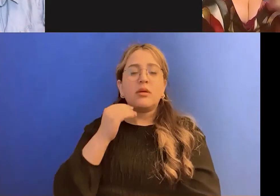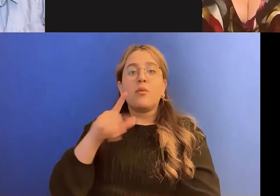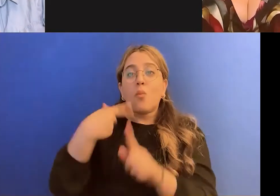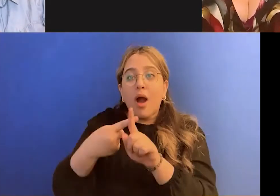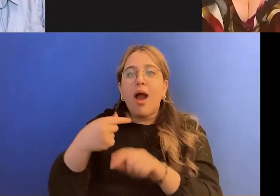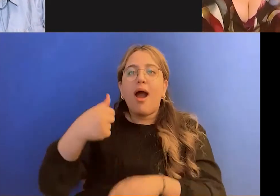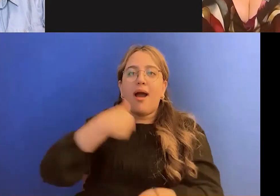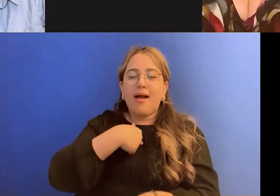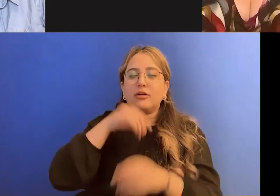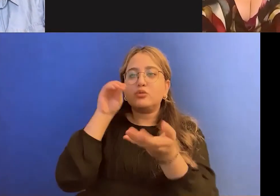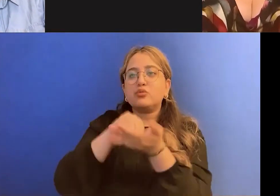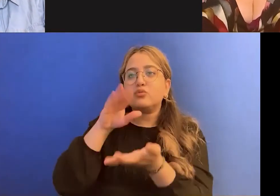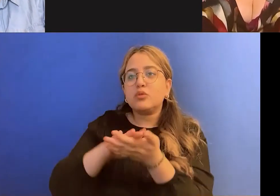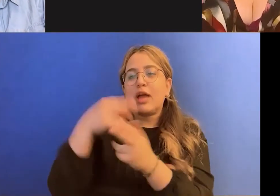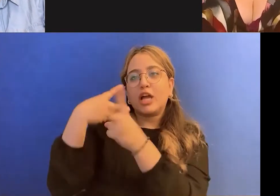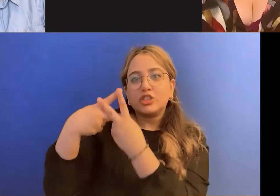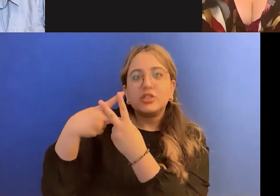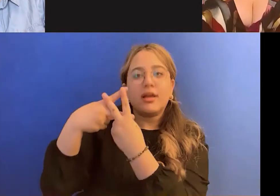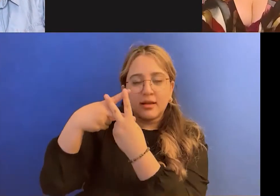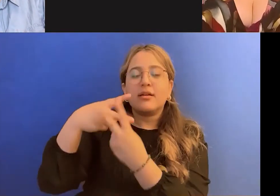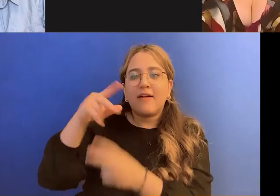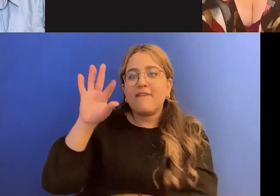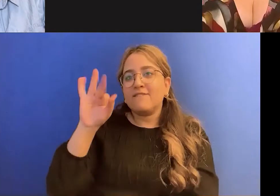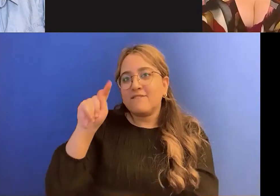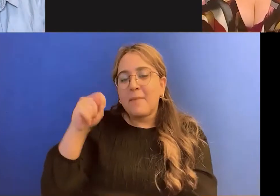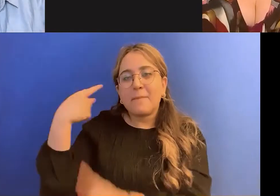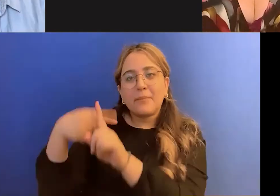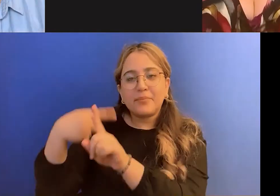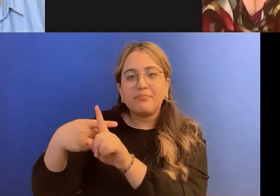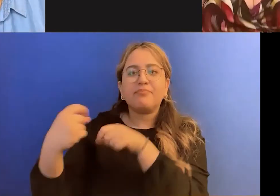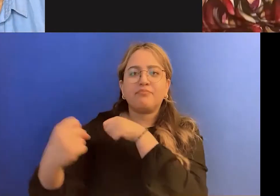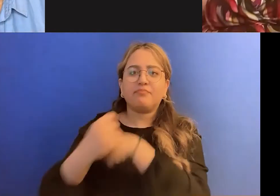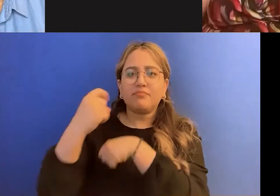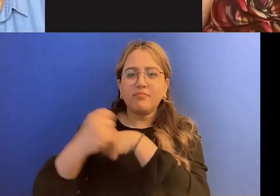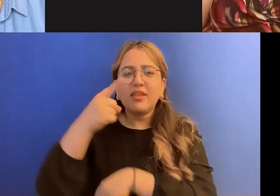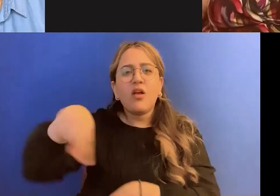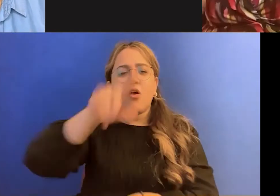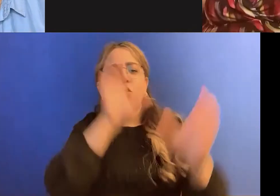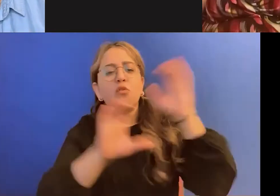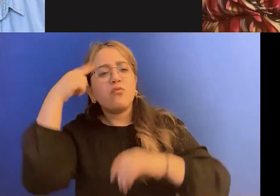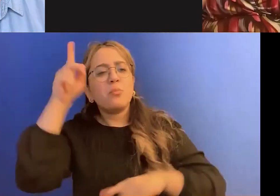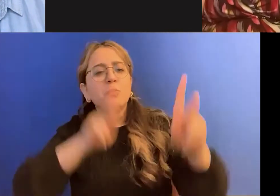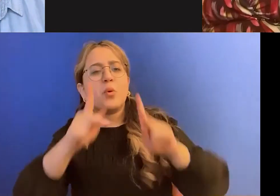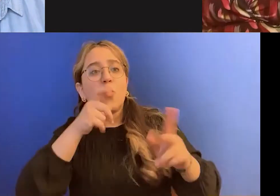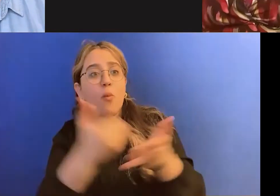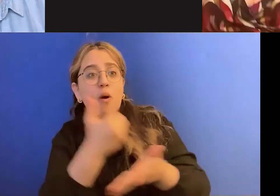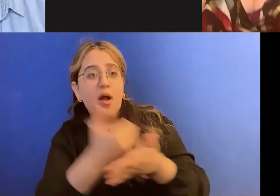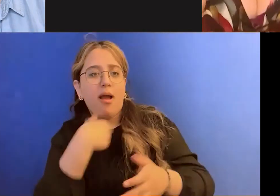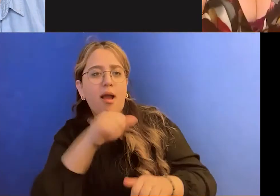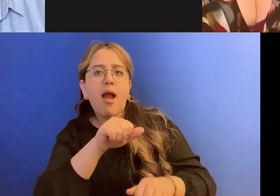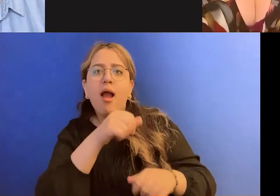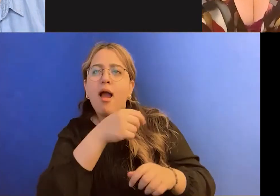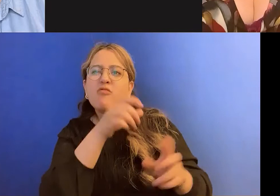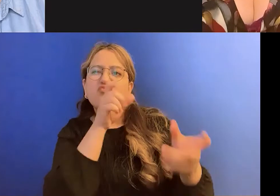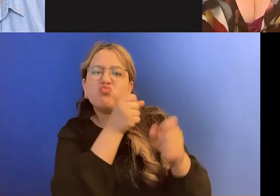to reviewing from time to time, just to see who the new people are, that they can harass. And like, that's your